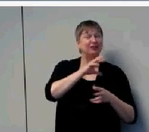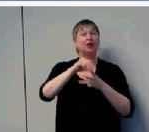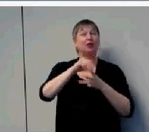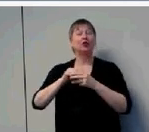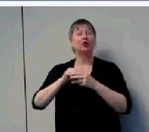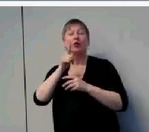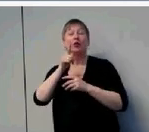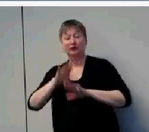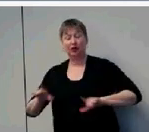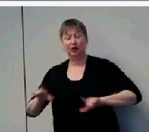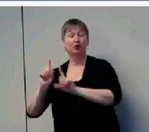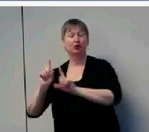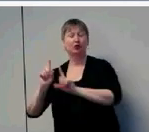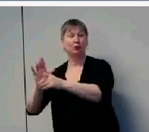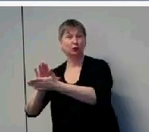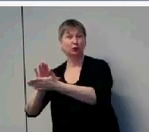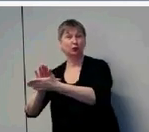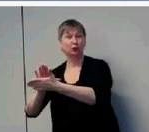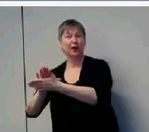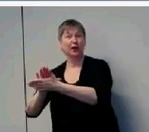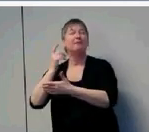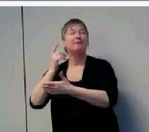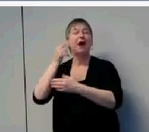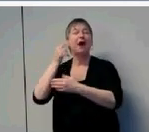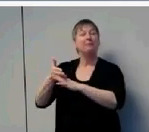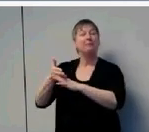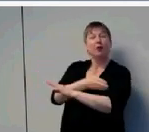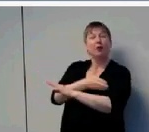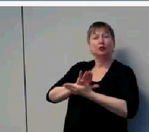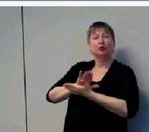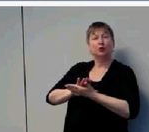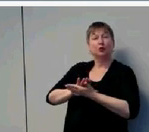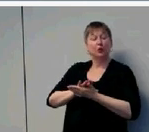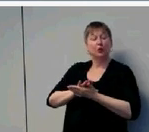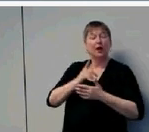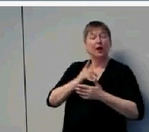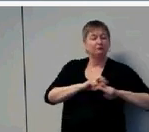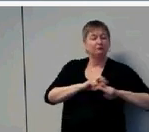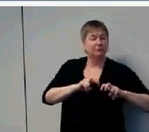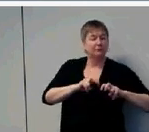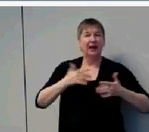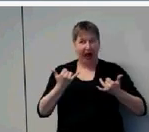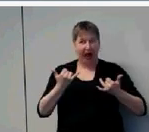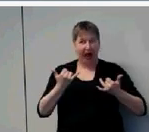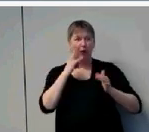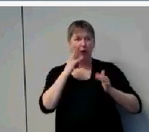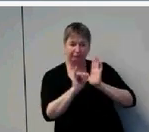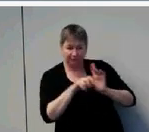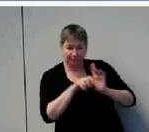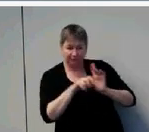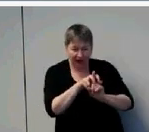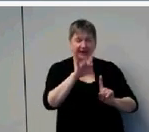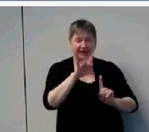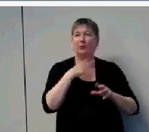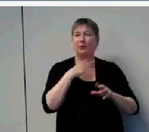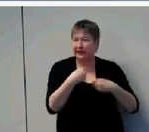about these preschoolers who are now early identified and receive amplification. Something else